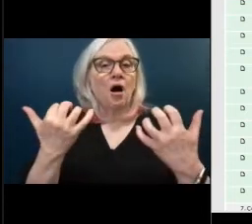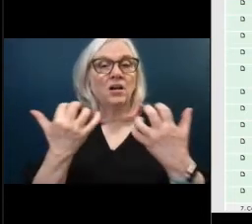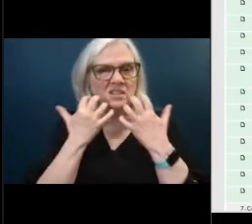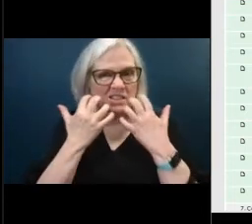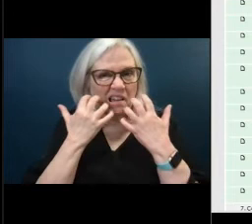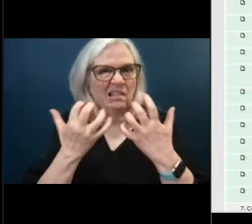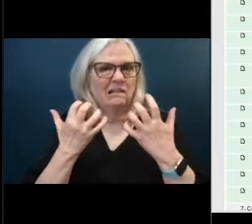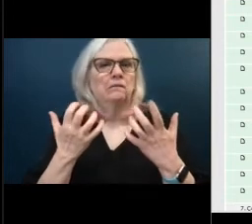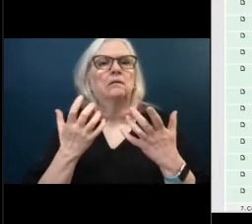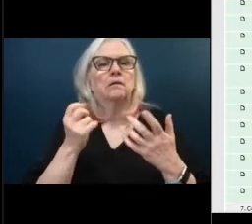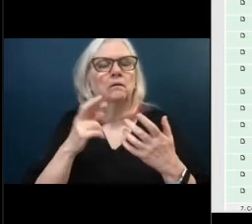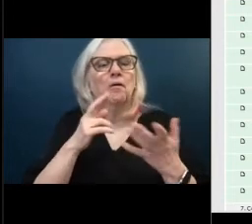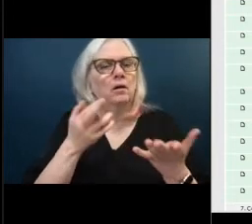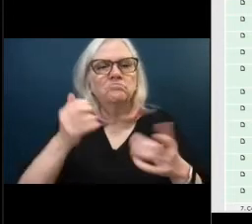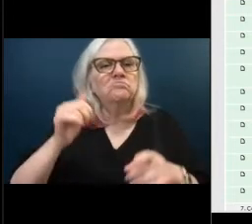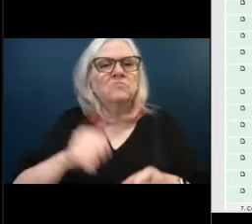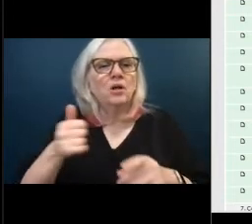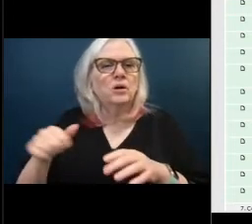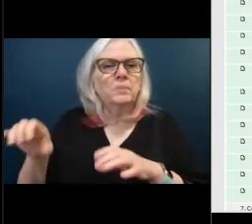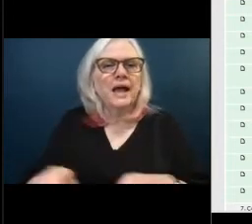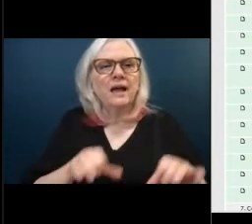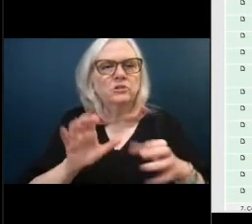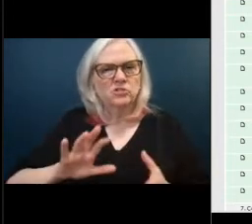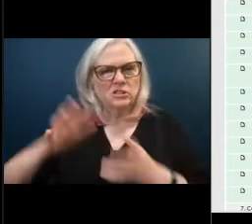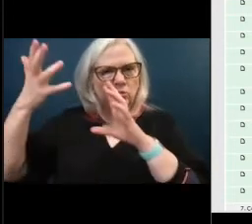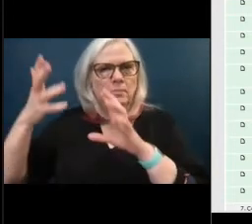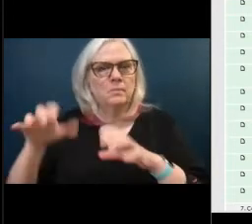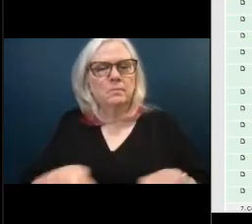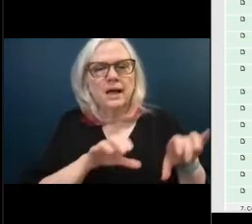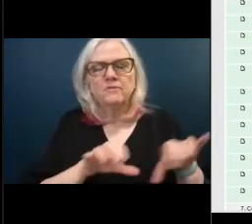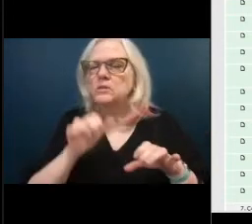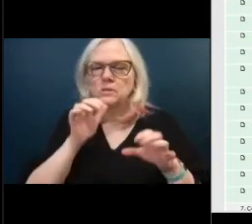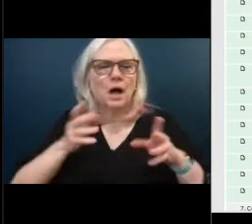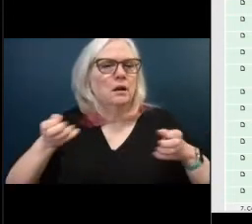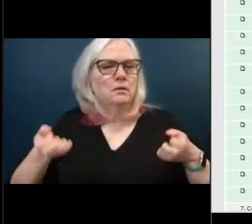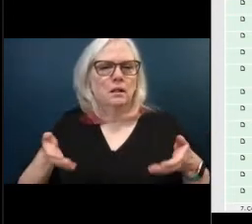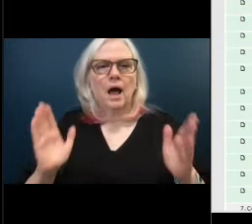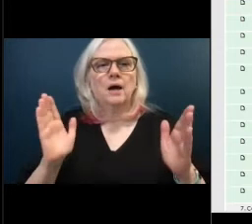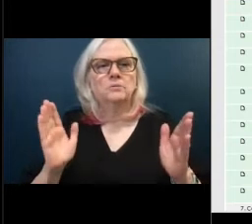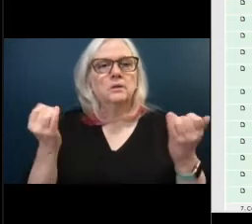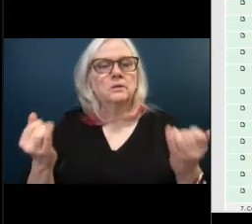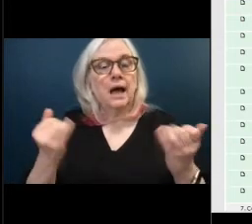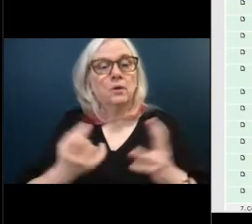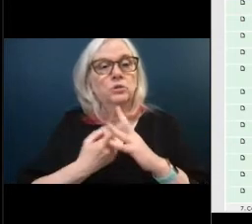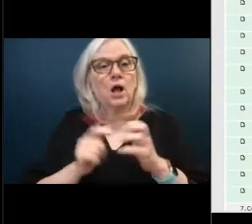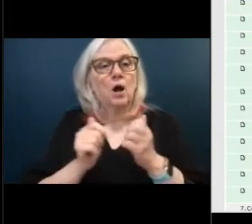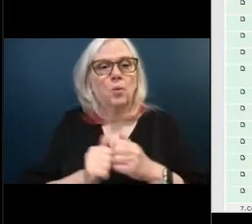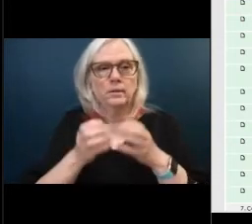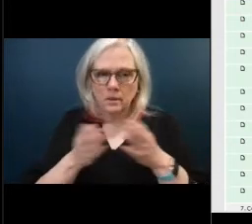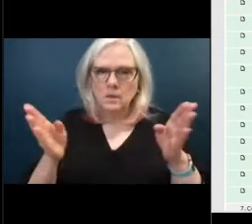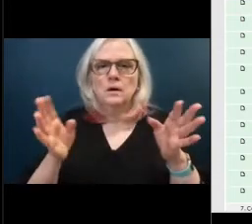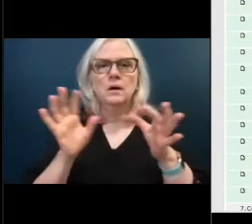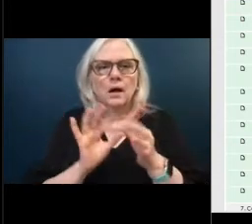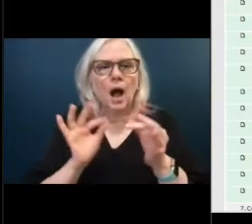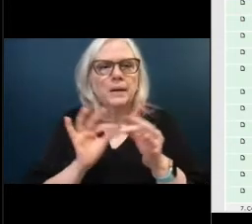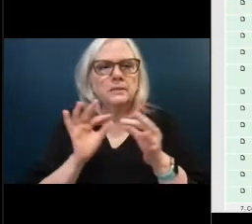behaviors are obviously not permitted. Let's begin with our in-person public comments. If you'd like to approach the podium, have two on both sides.